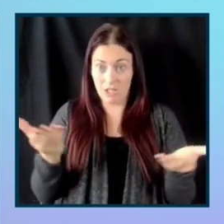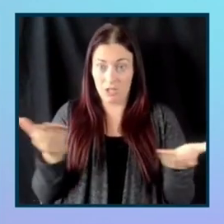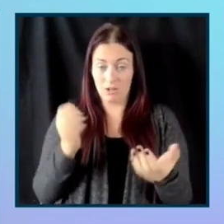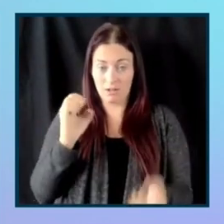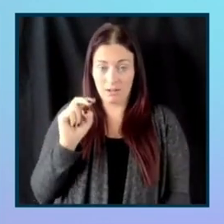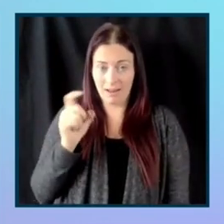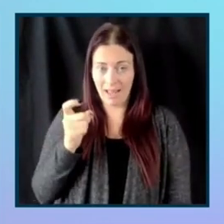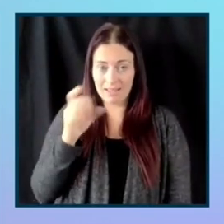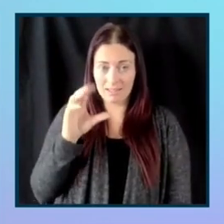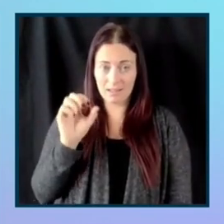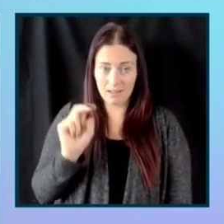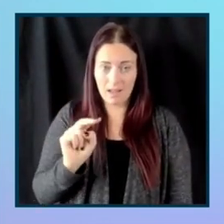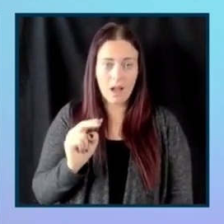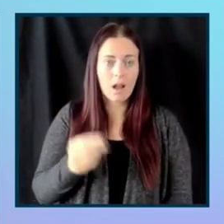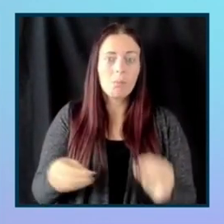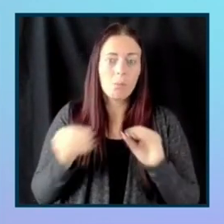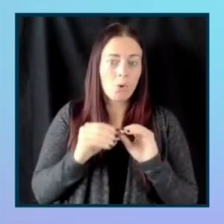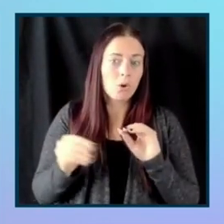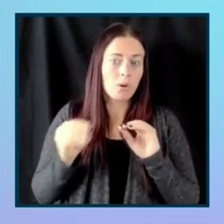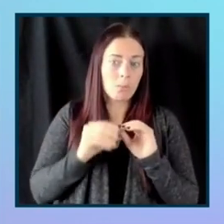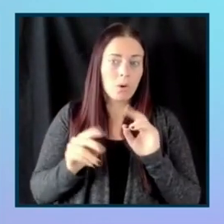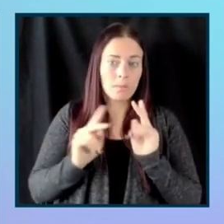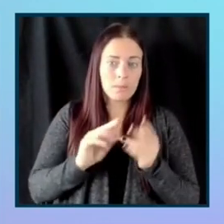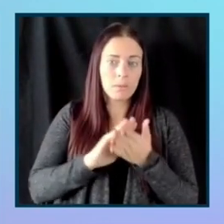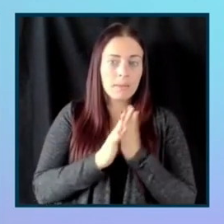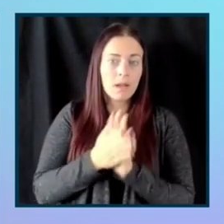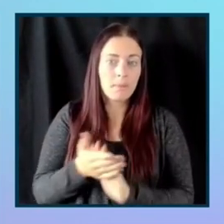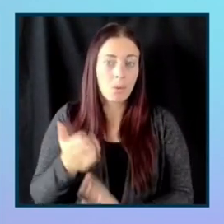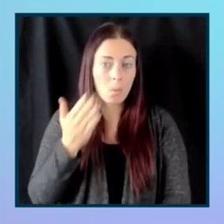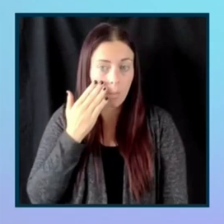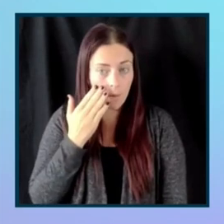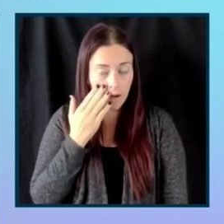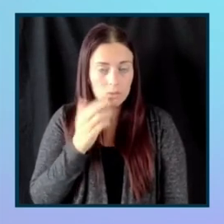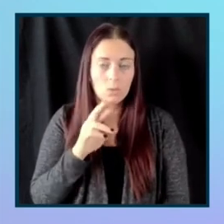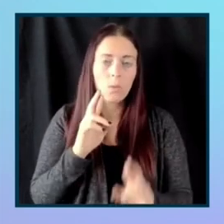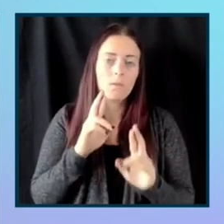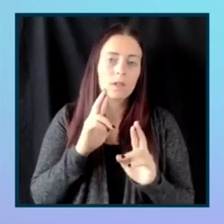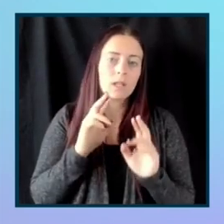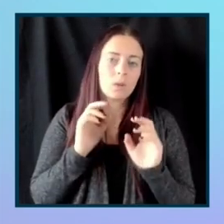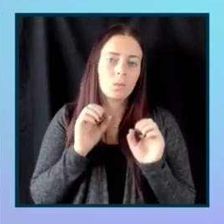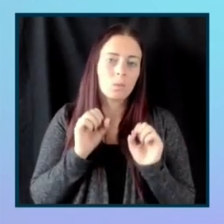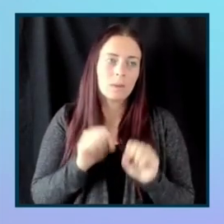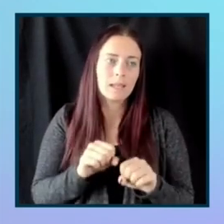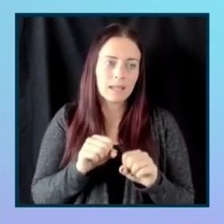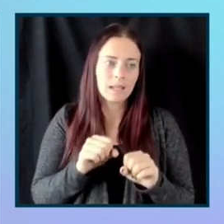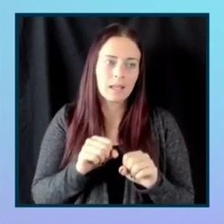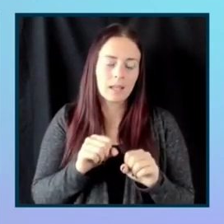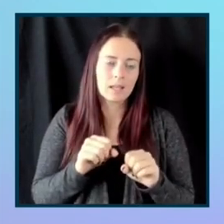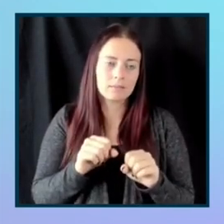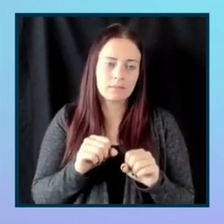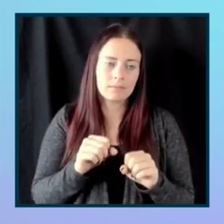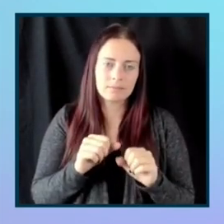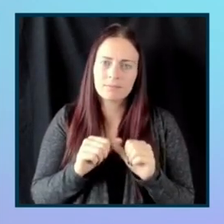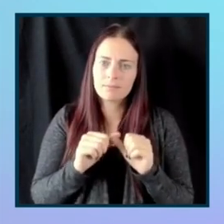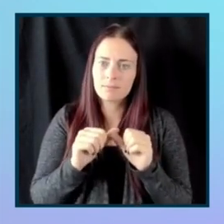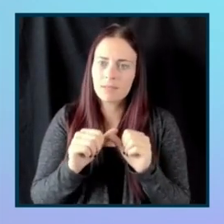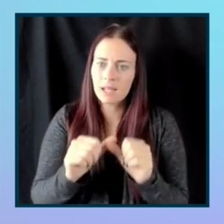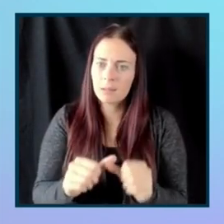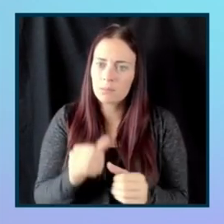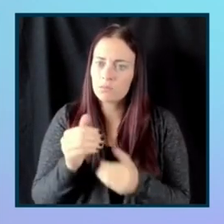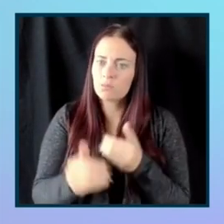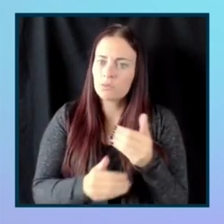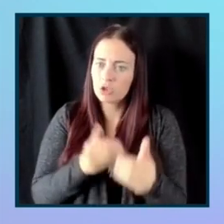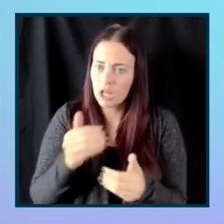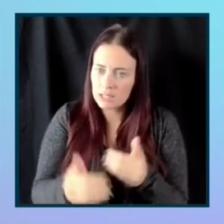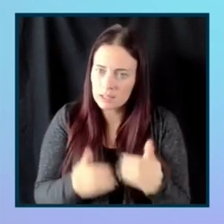lot more and more of us are aware of it. Hopefully we can bring this forward to like a better progression and to like, you know,